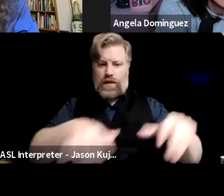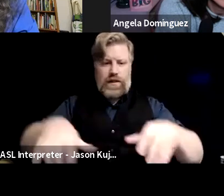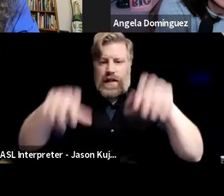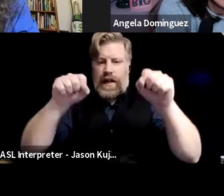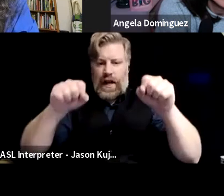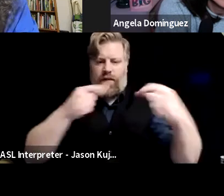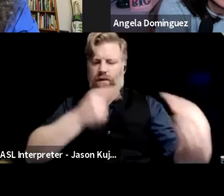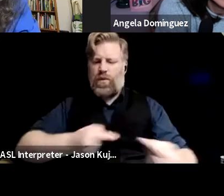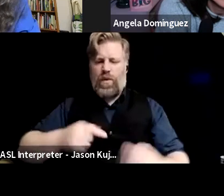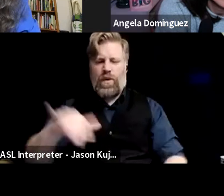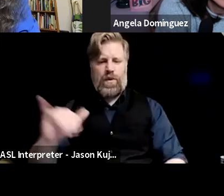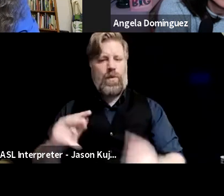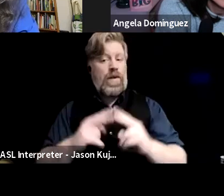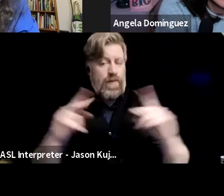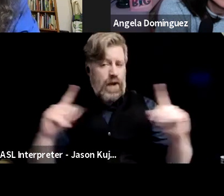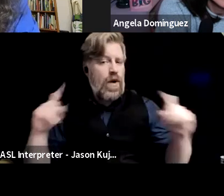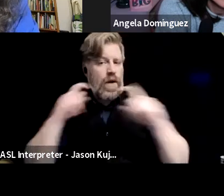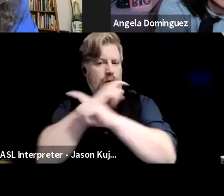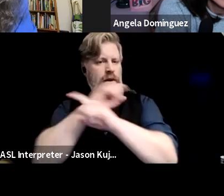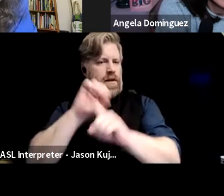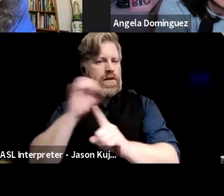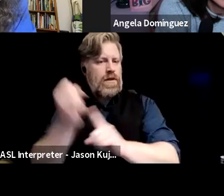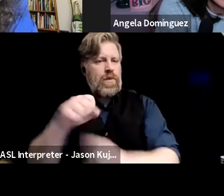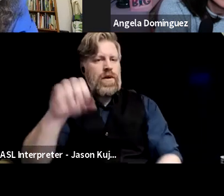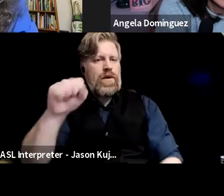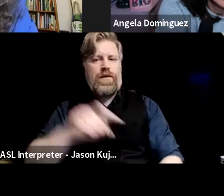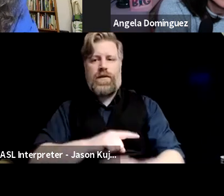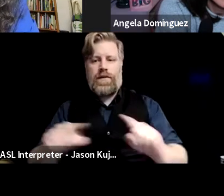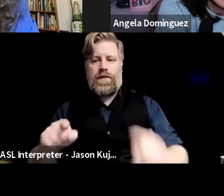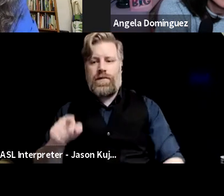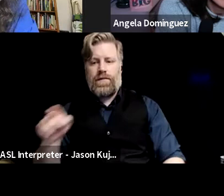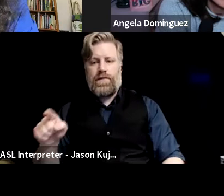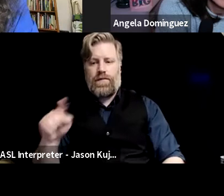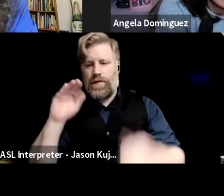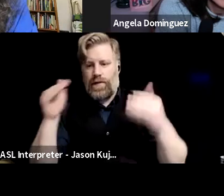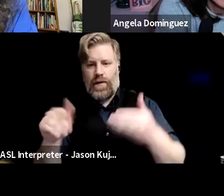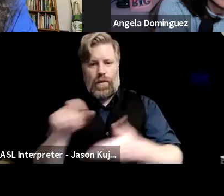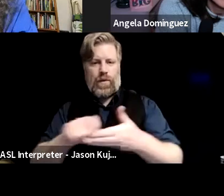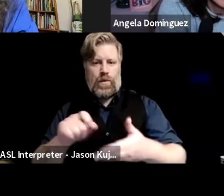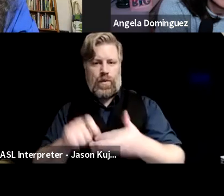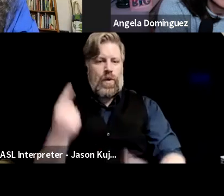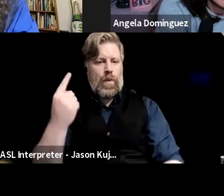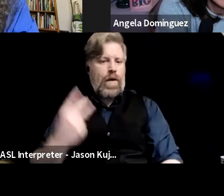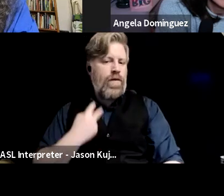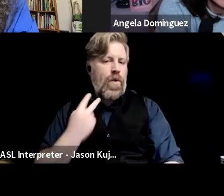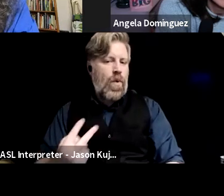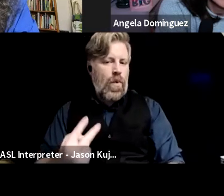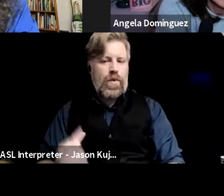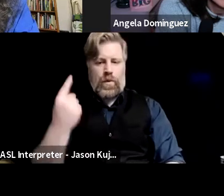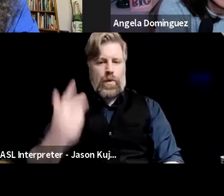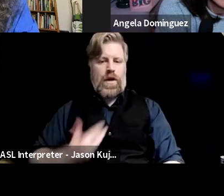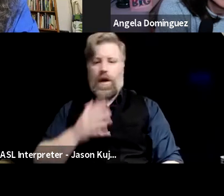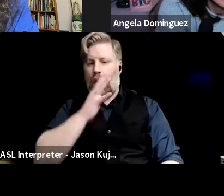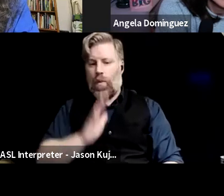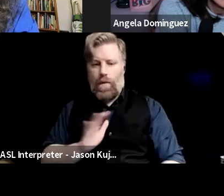it sounds like a very complex situation, but it's focused and it's just written in one voice. It's one young woman's